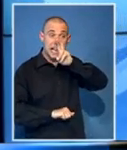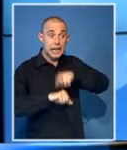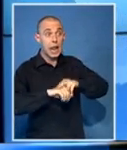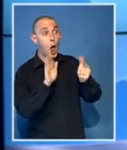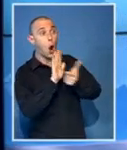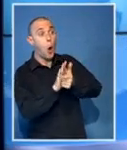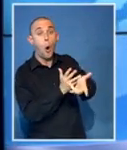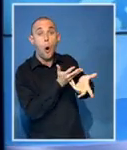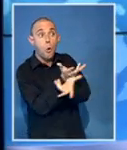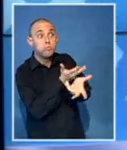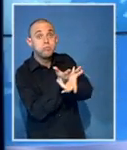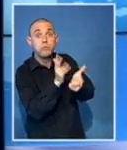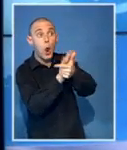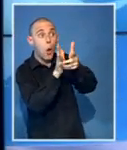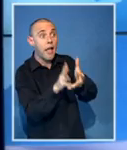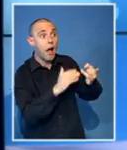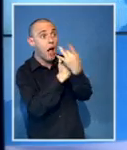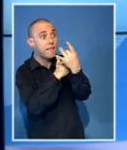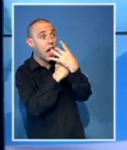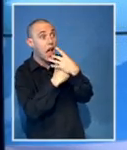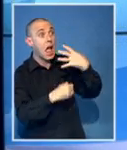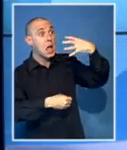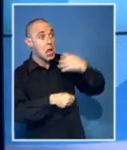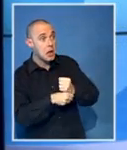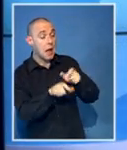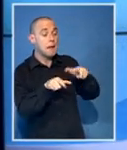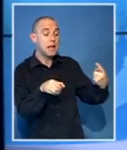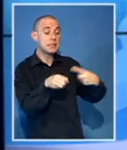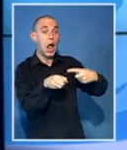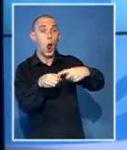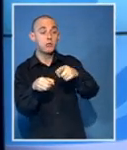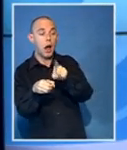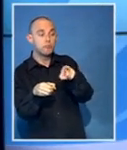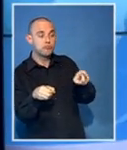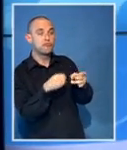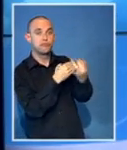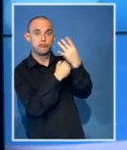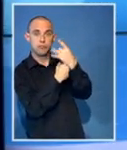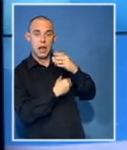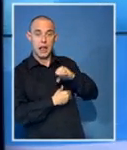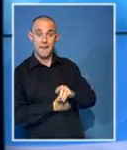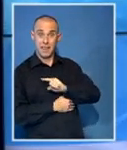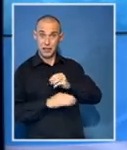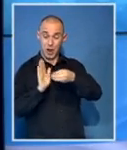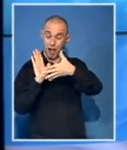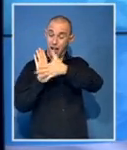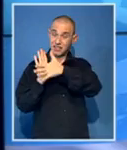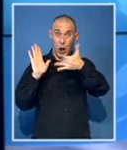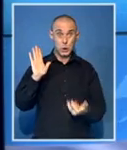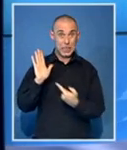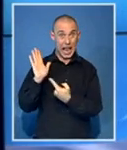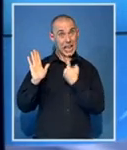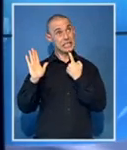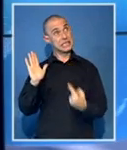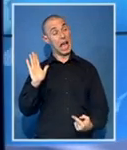and also interact with other stakeholders. That is why the article today was very unfortunate because it puts it